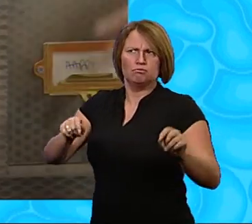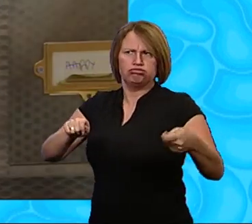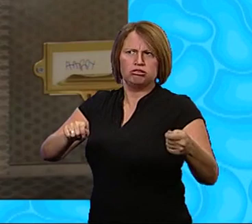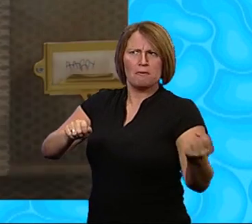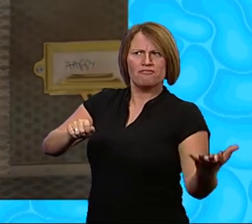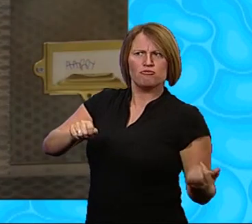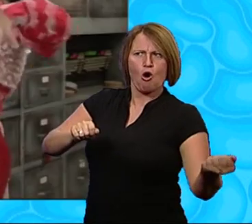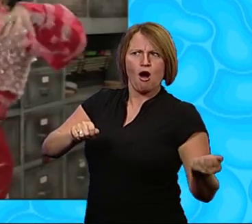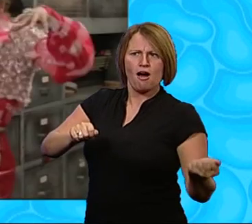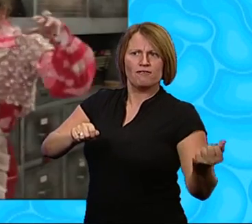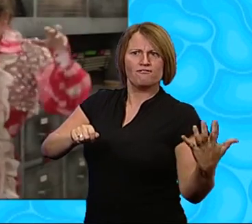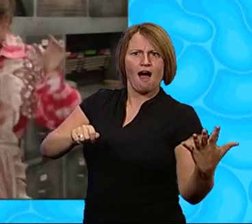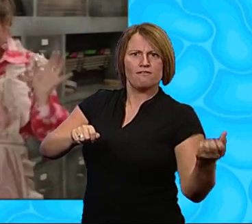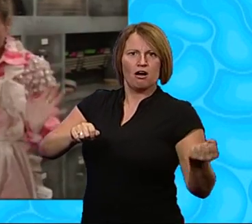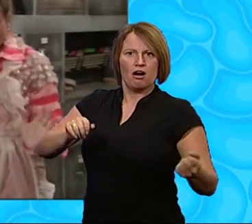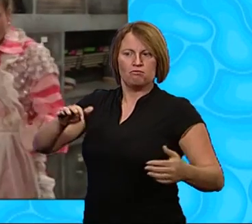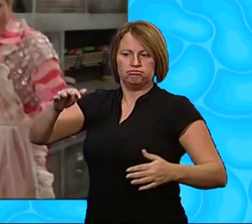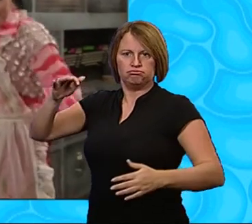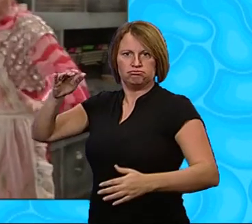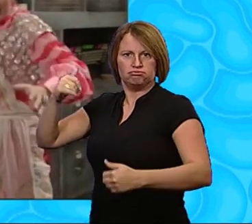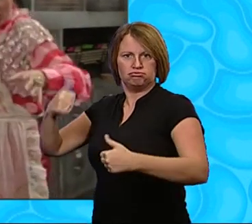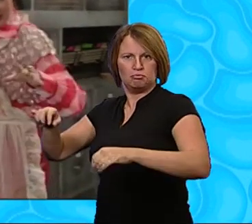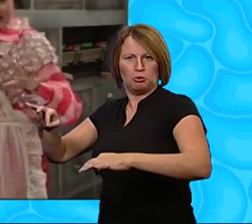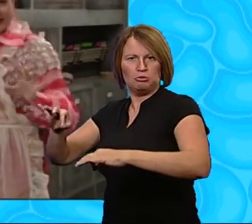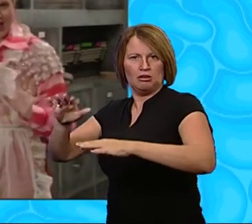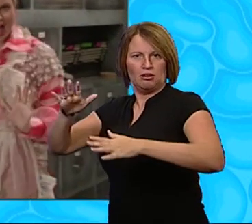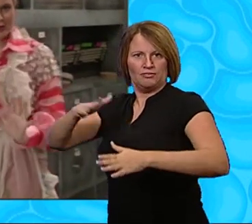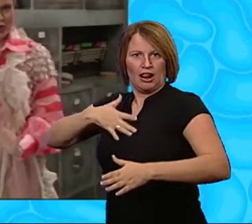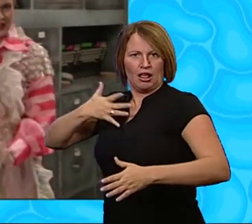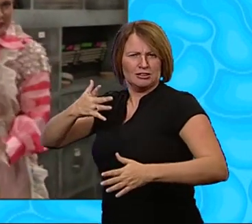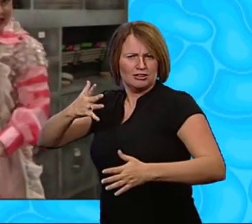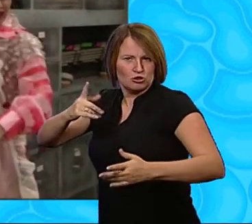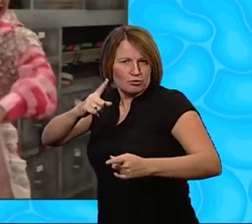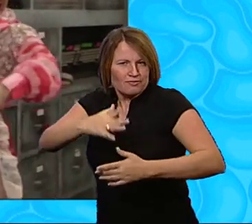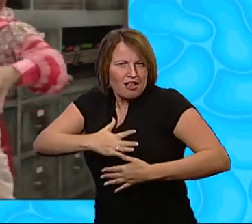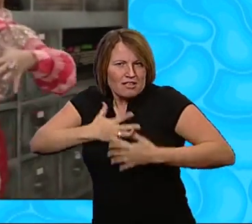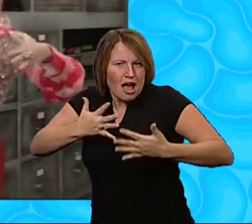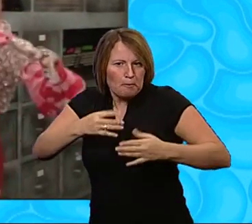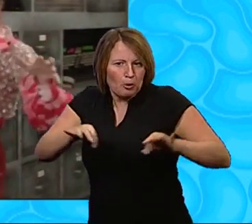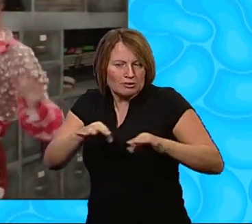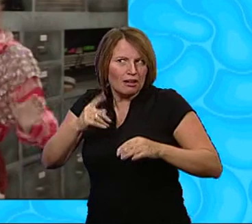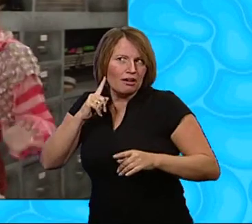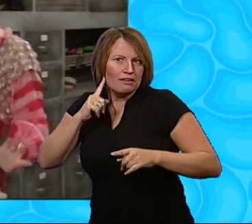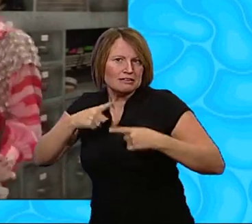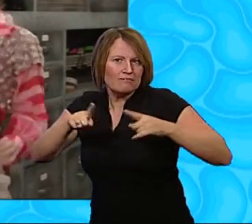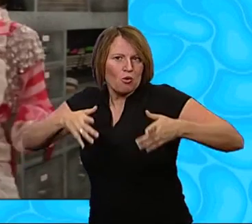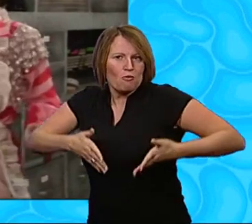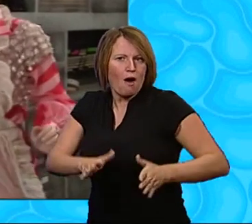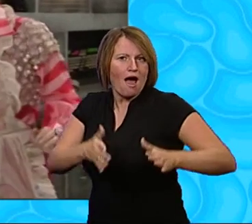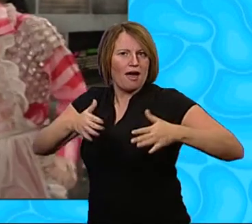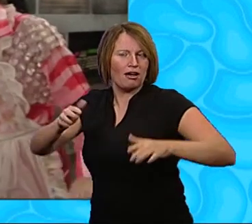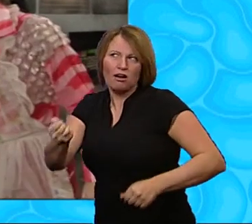Brill Have you ever noticed How music makes you feel different ways?